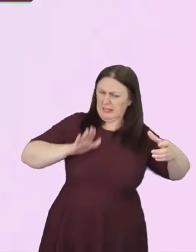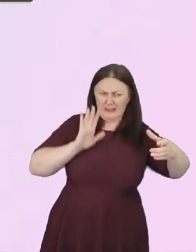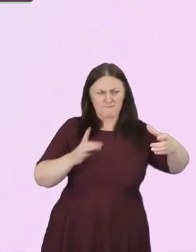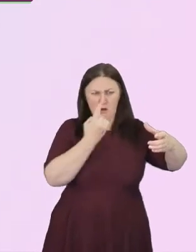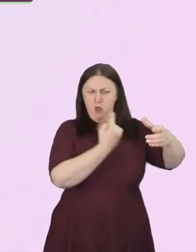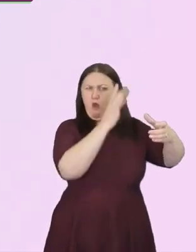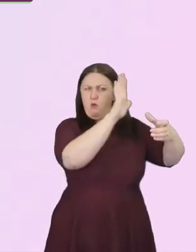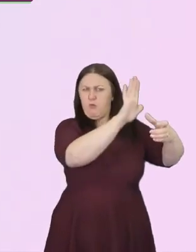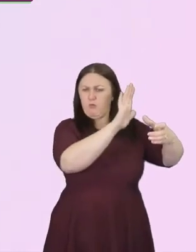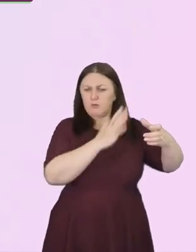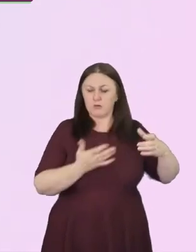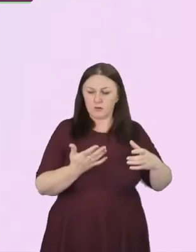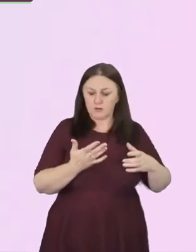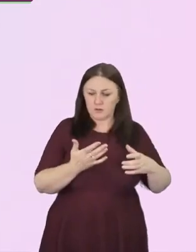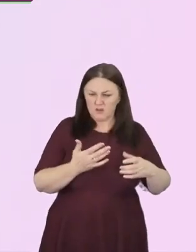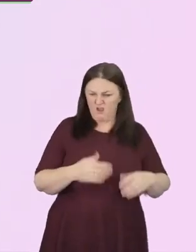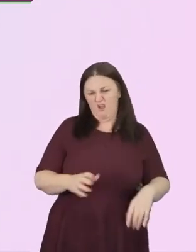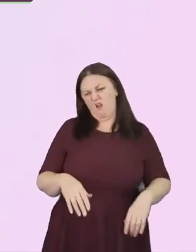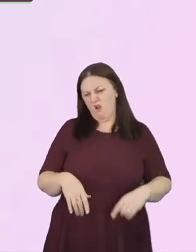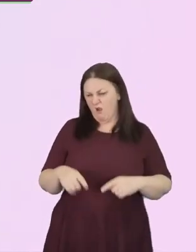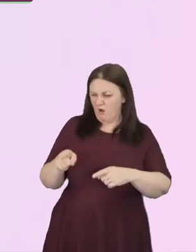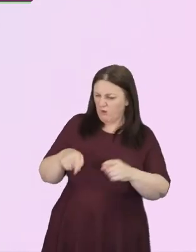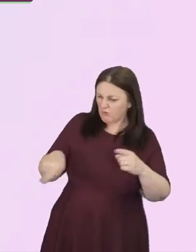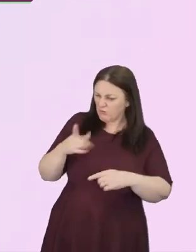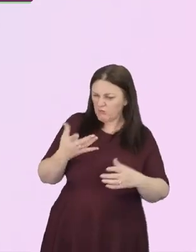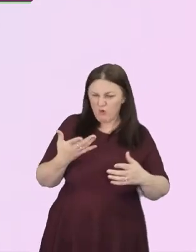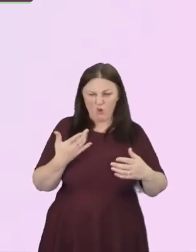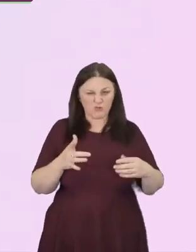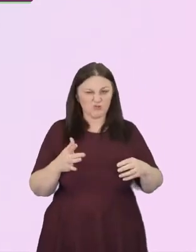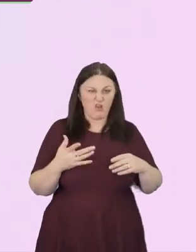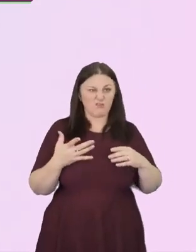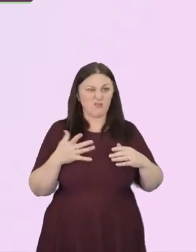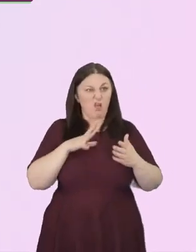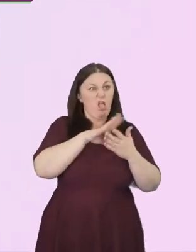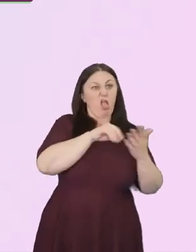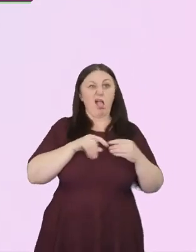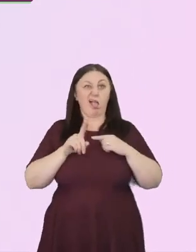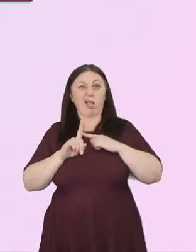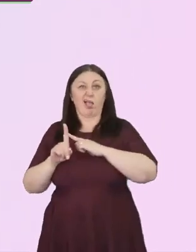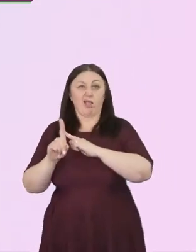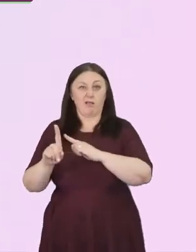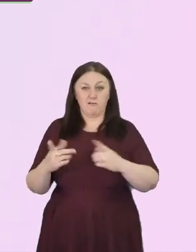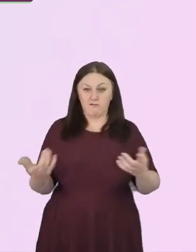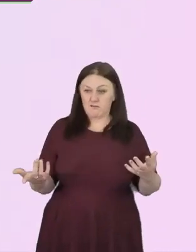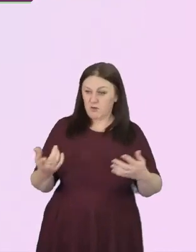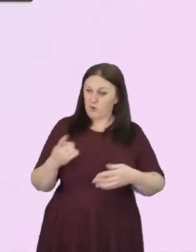You're just jumping on a bandwagon, aren't you? You're virtue signalling.